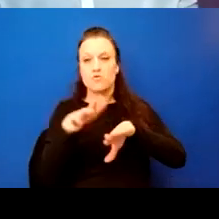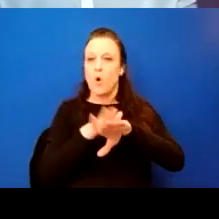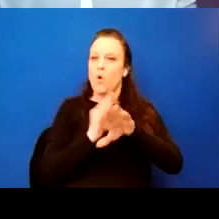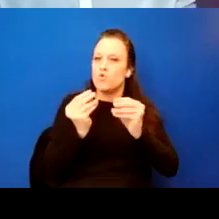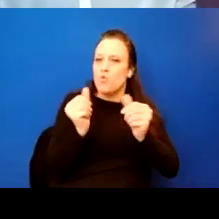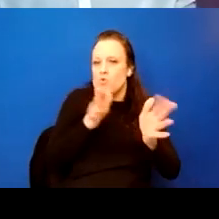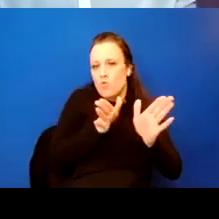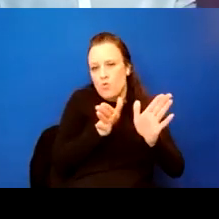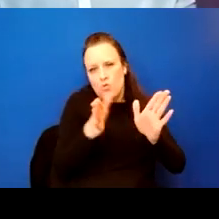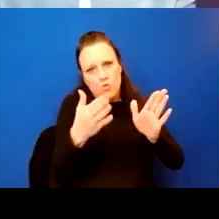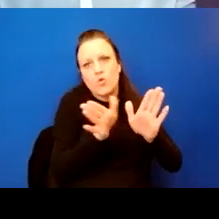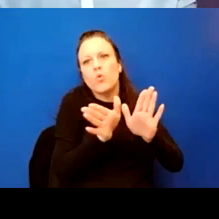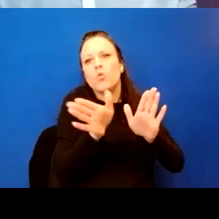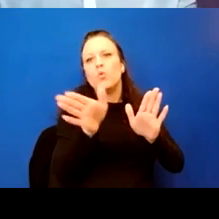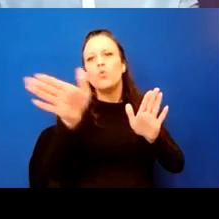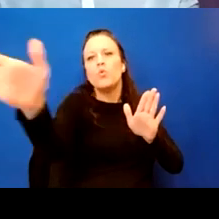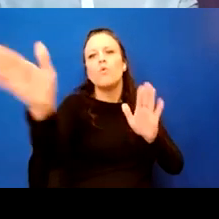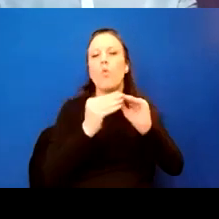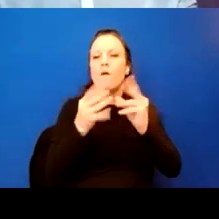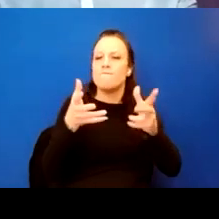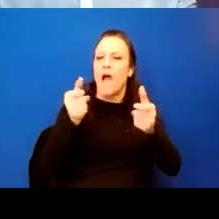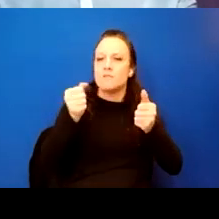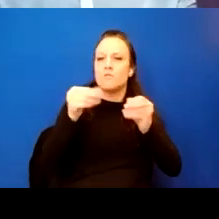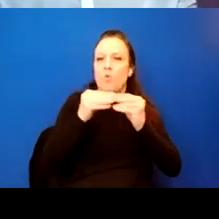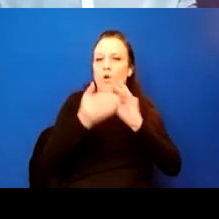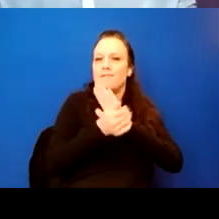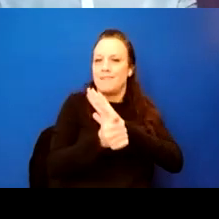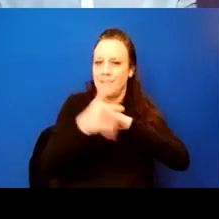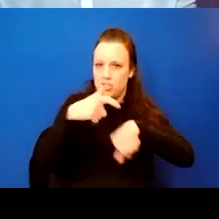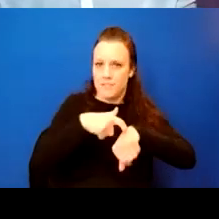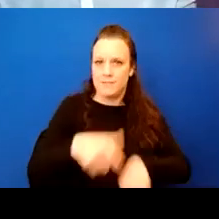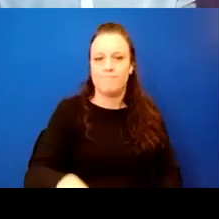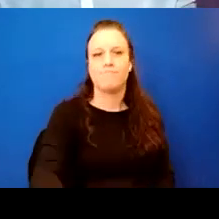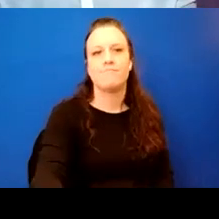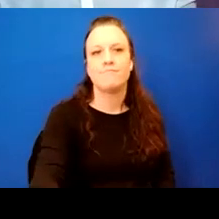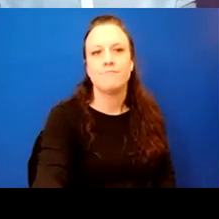transition allows our trains to operate faster and more efficiently. Next slide.